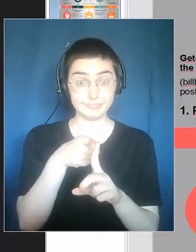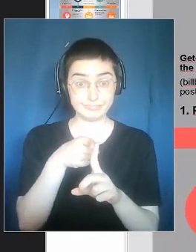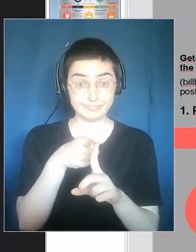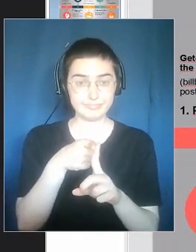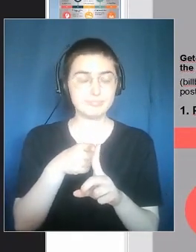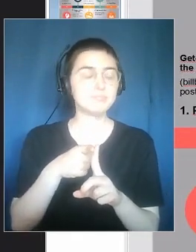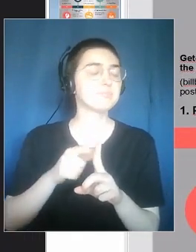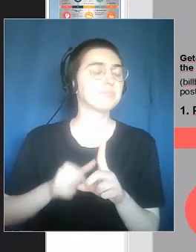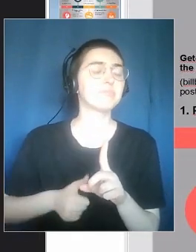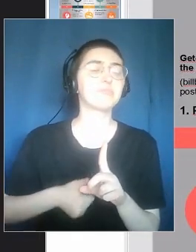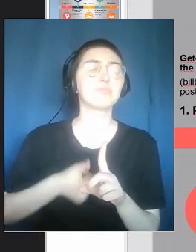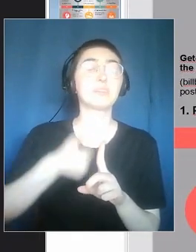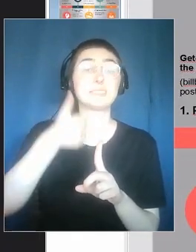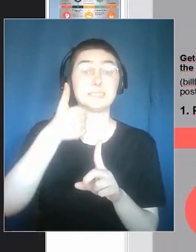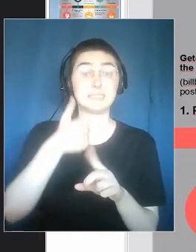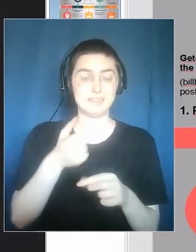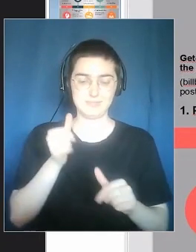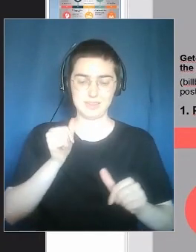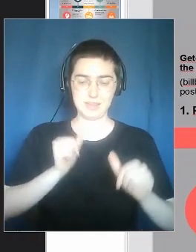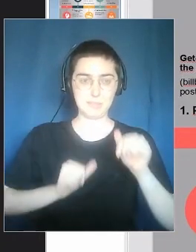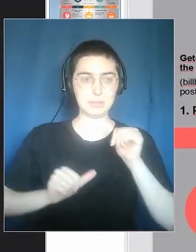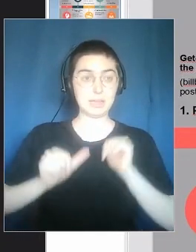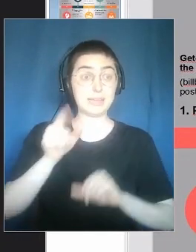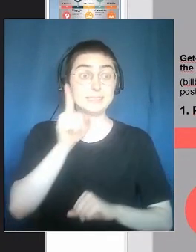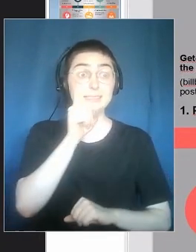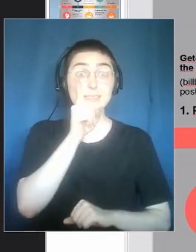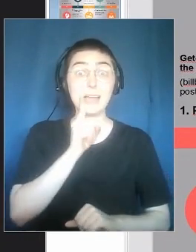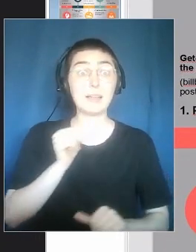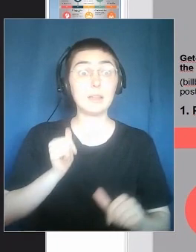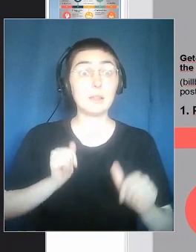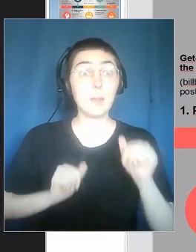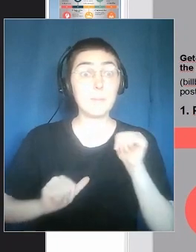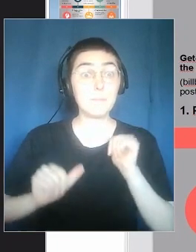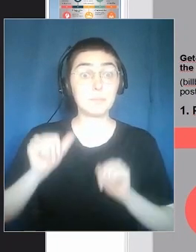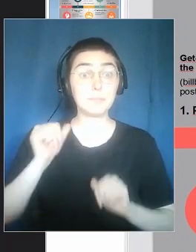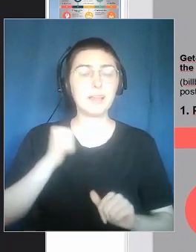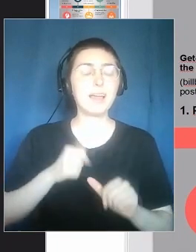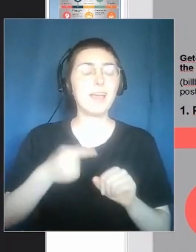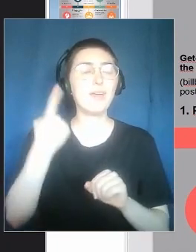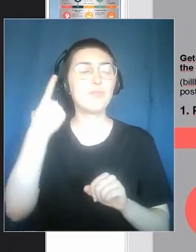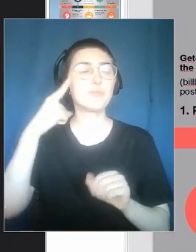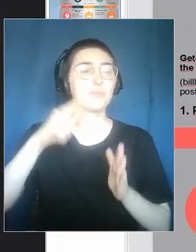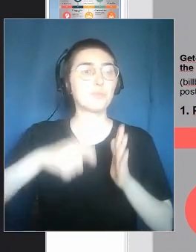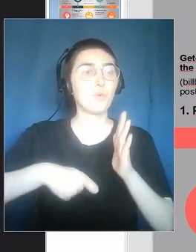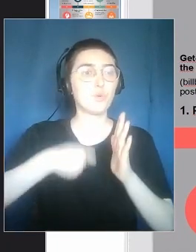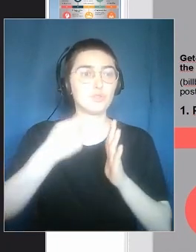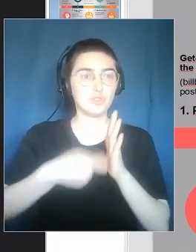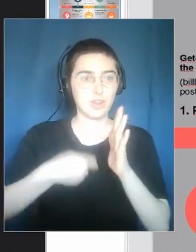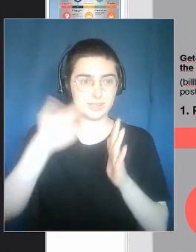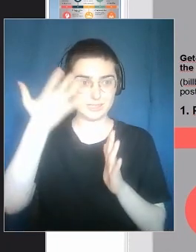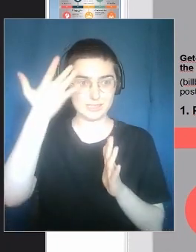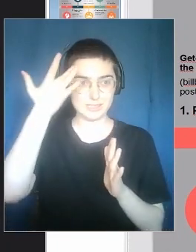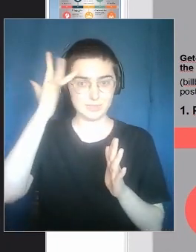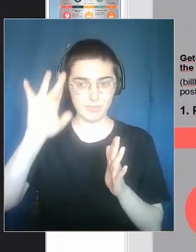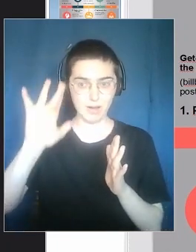like to talk to you about the silent plays that we are organizing